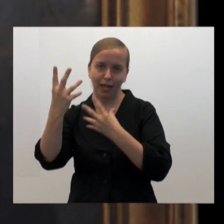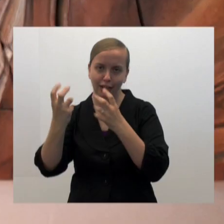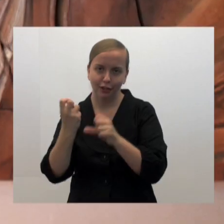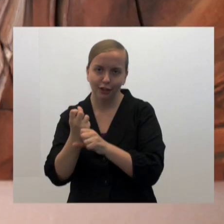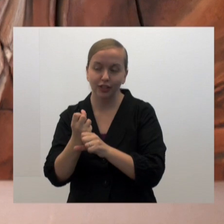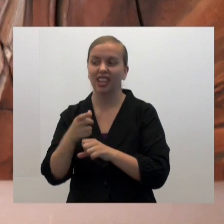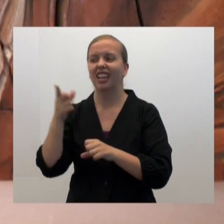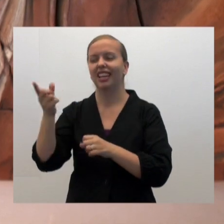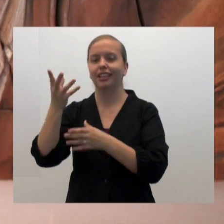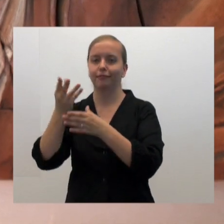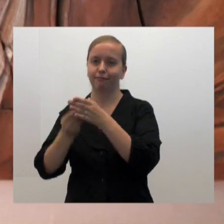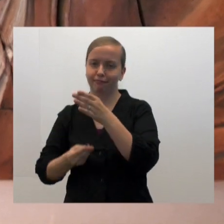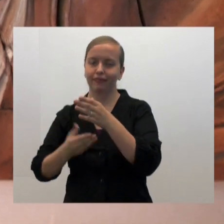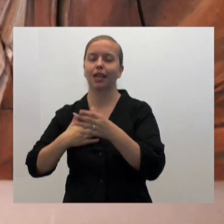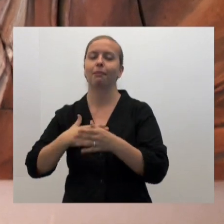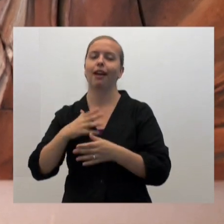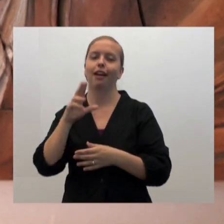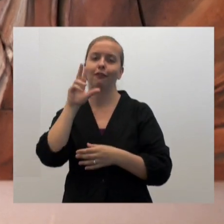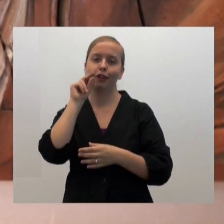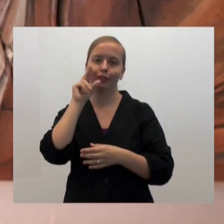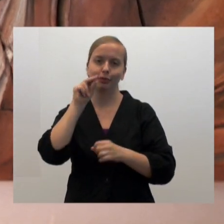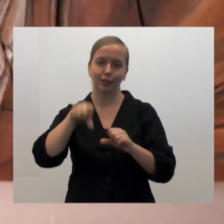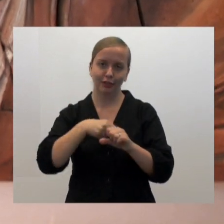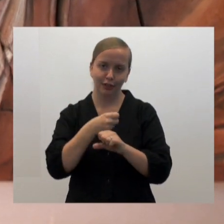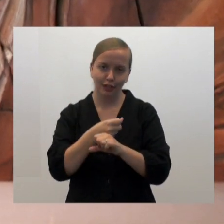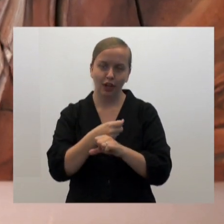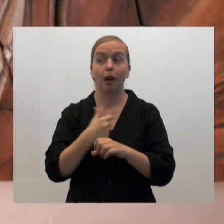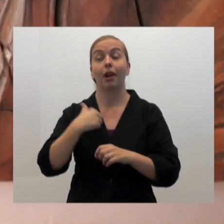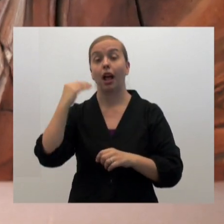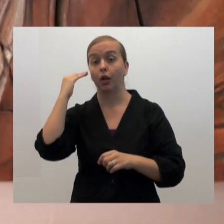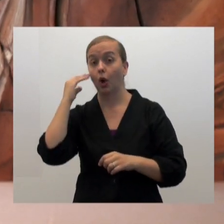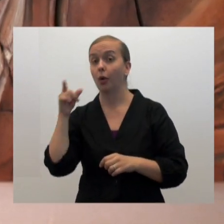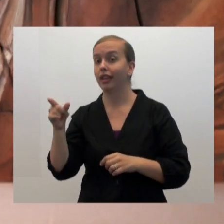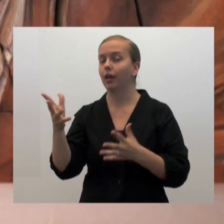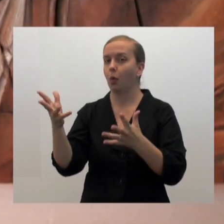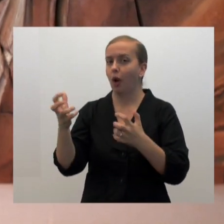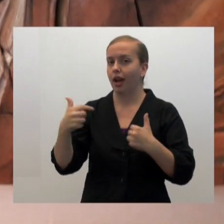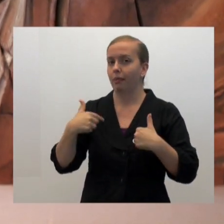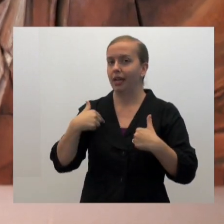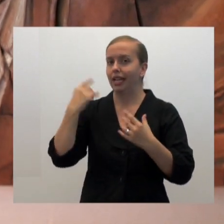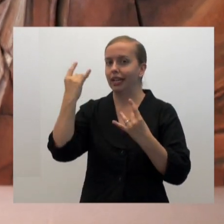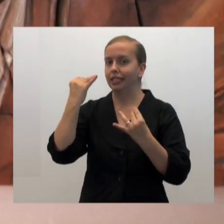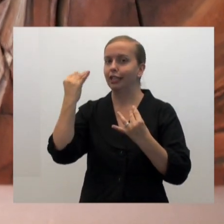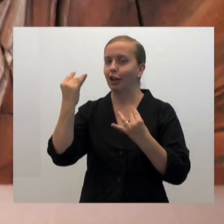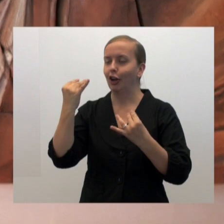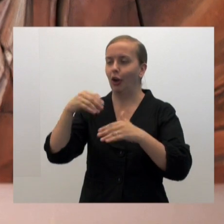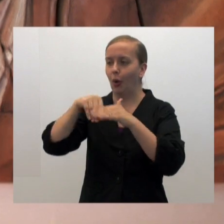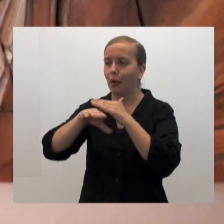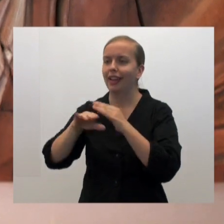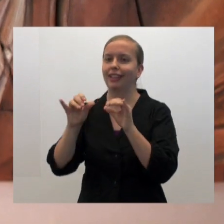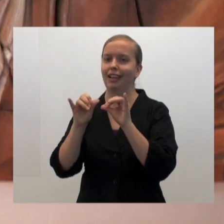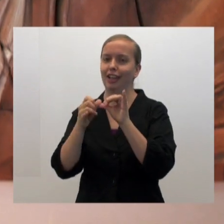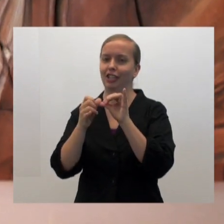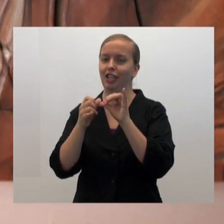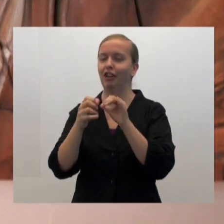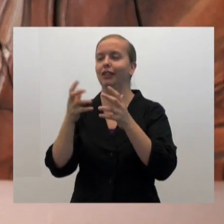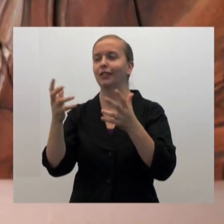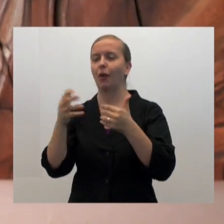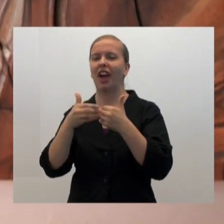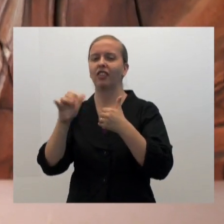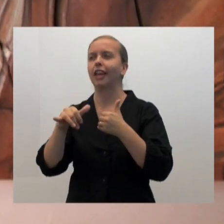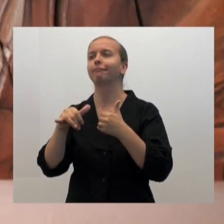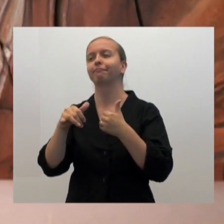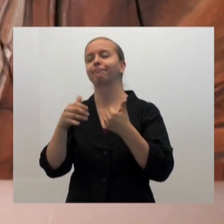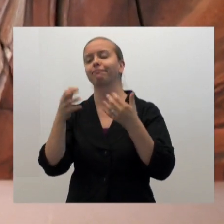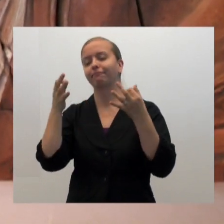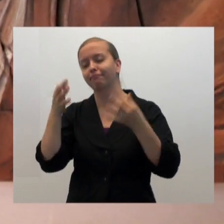years, and he passed away my freshman year, but I know he really wanted me to consider going into engineering. So